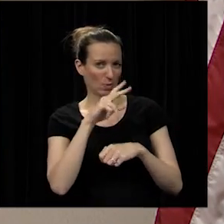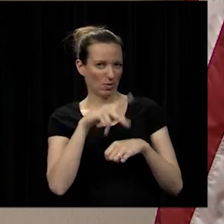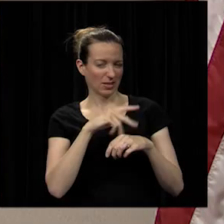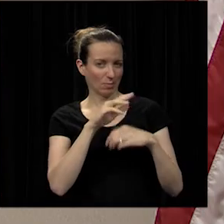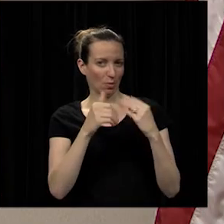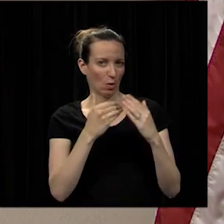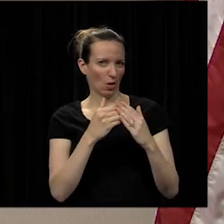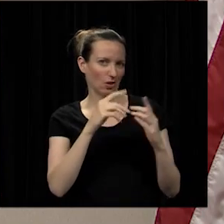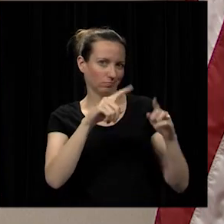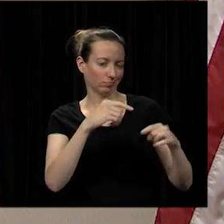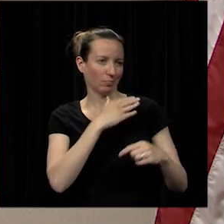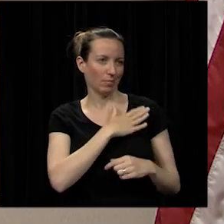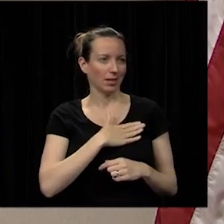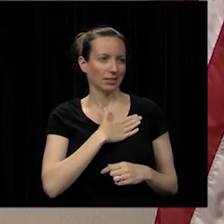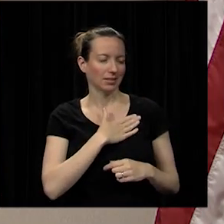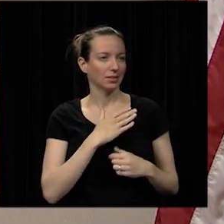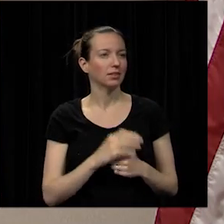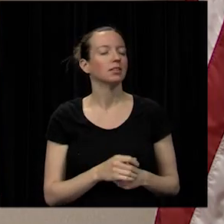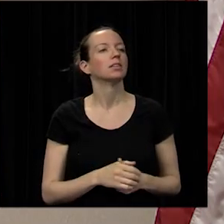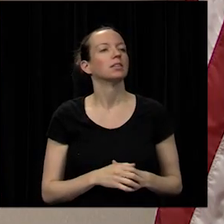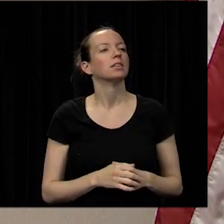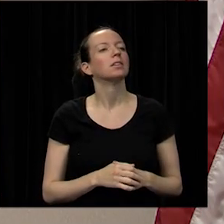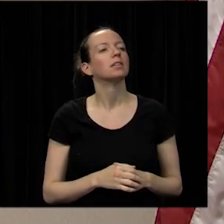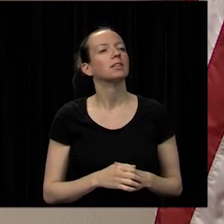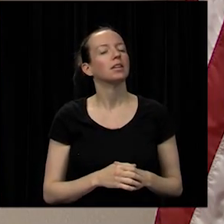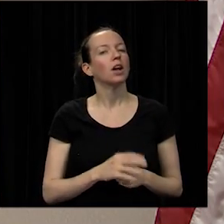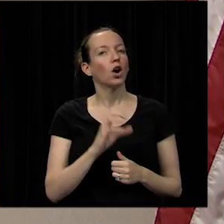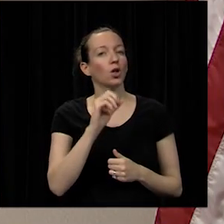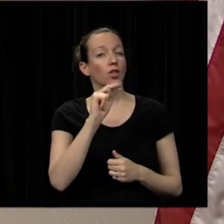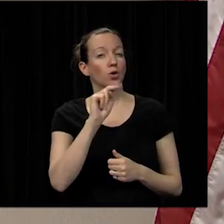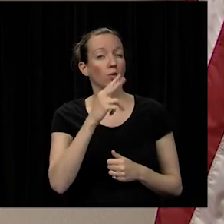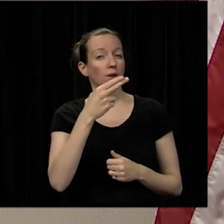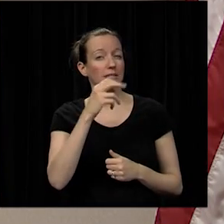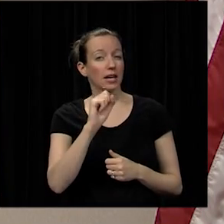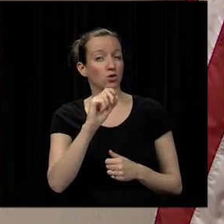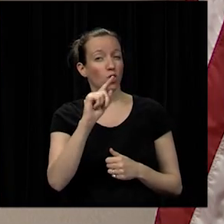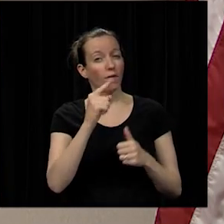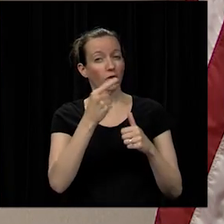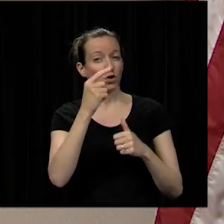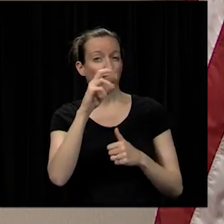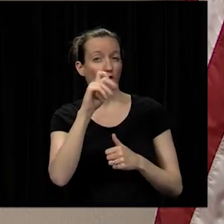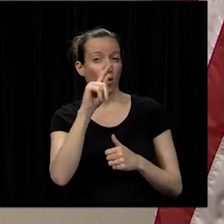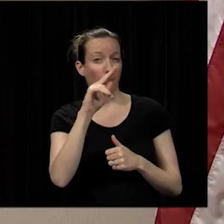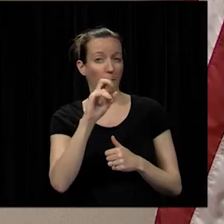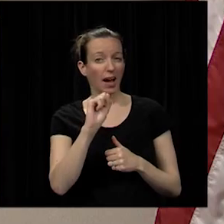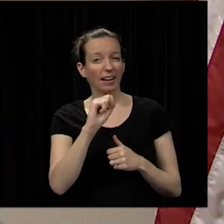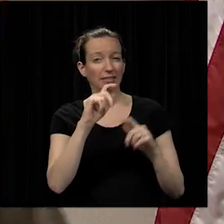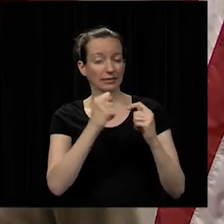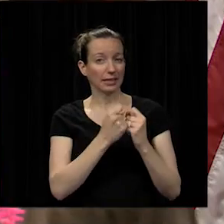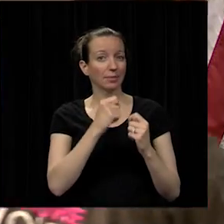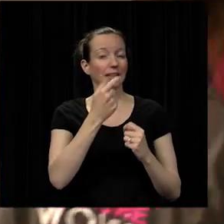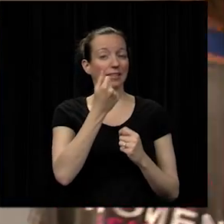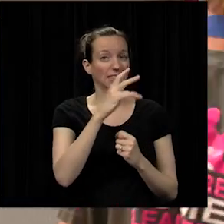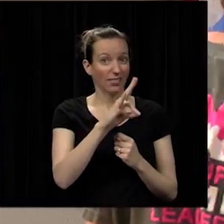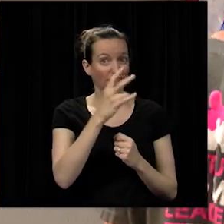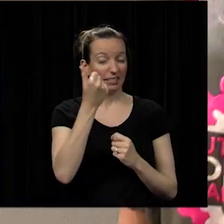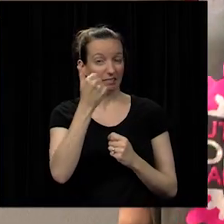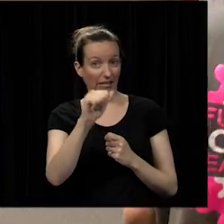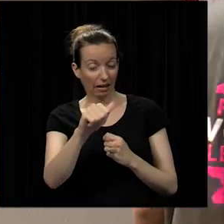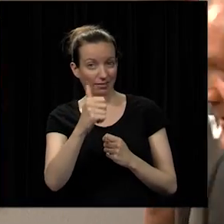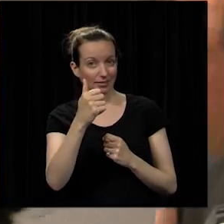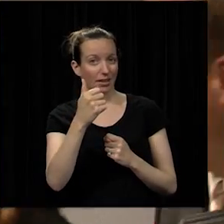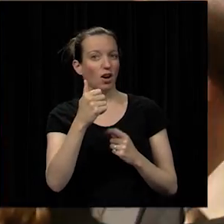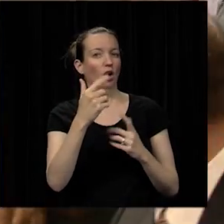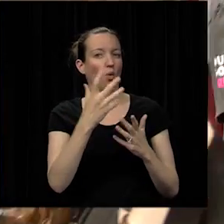forward. The Olathe North West High School FIRST Robotics Team, 1710, won both the championship competition with the robot and the